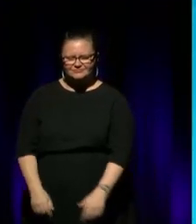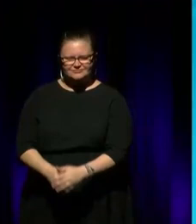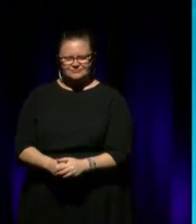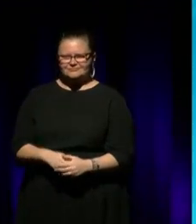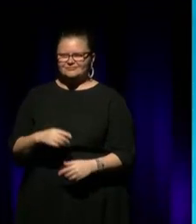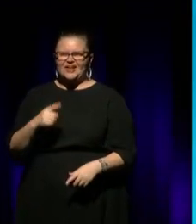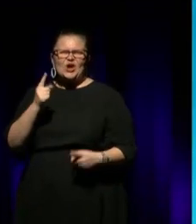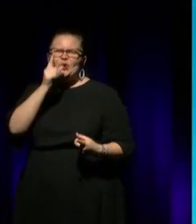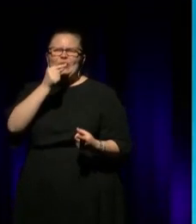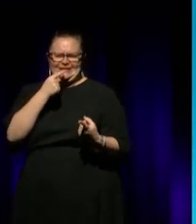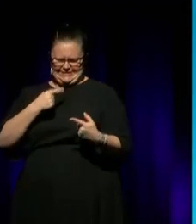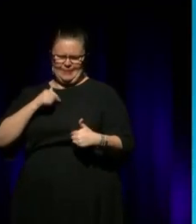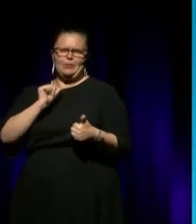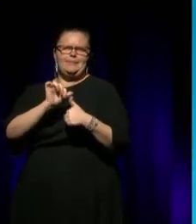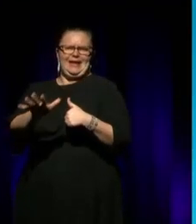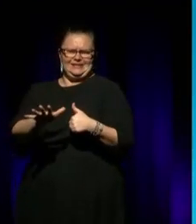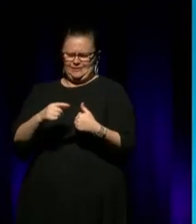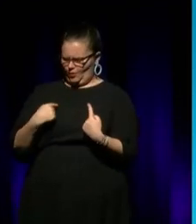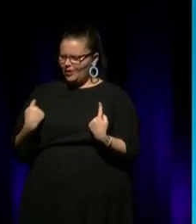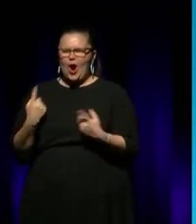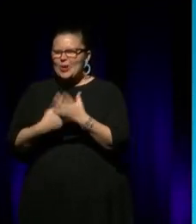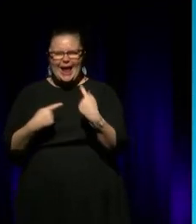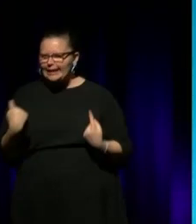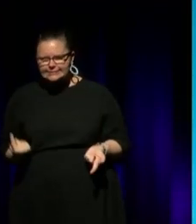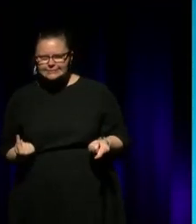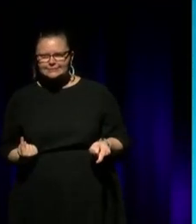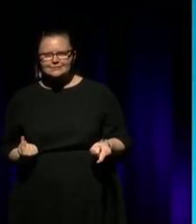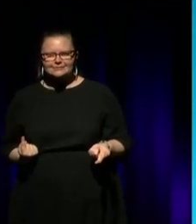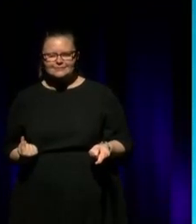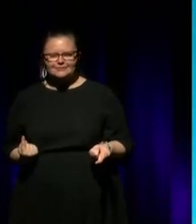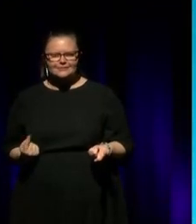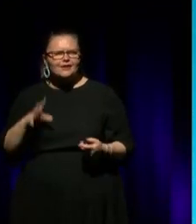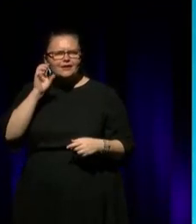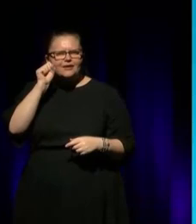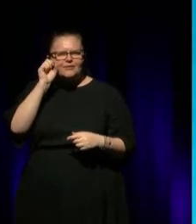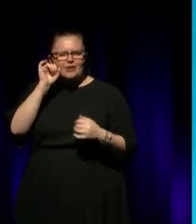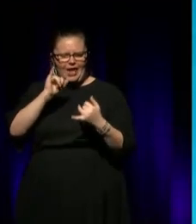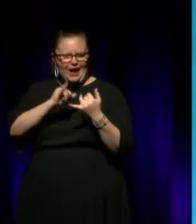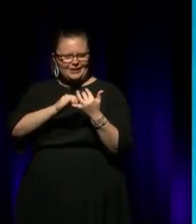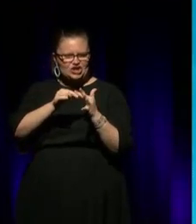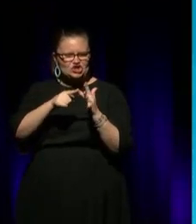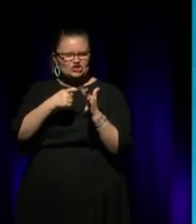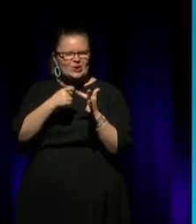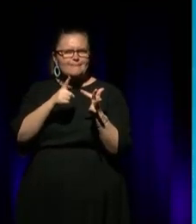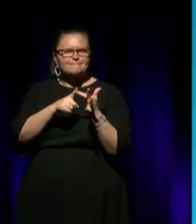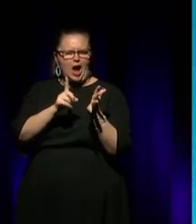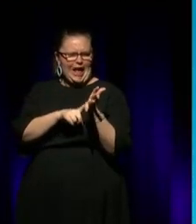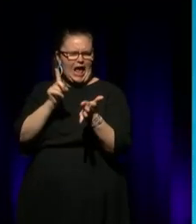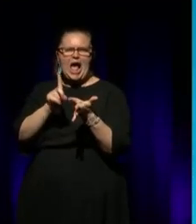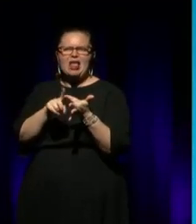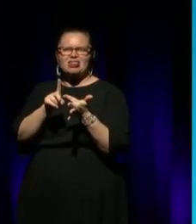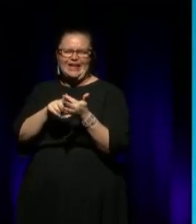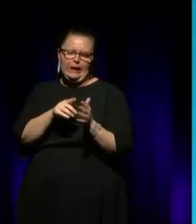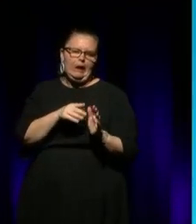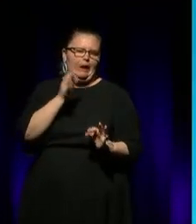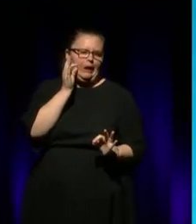Like, who can tell me what I do best at what we do? You know what I mean? Like... I remember Spike Lee did do the right thing. And he said, how can a non